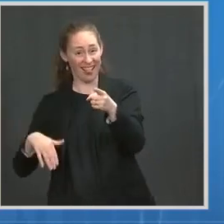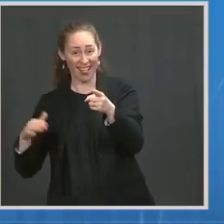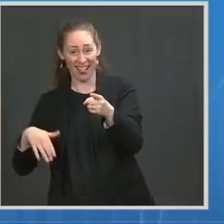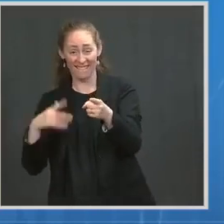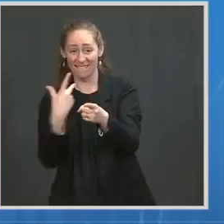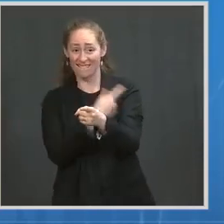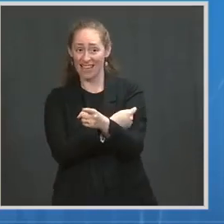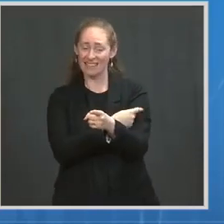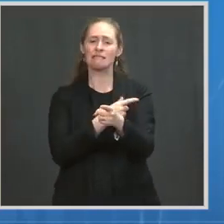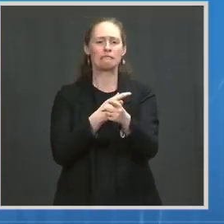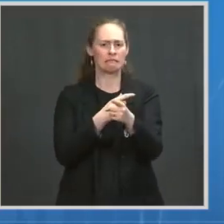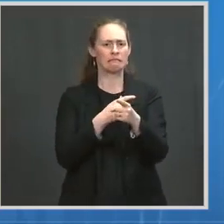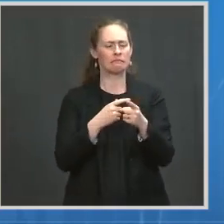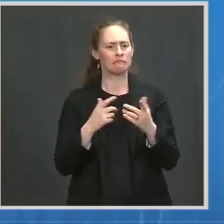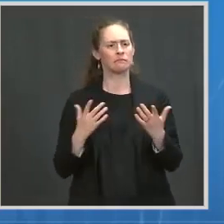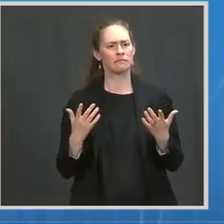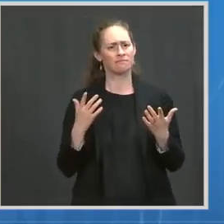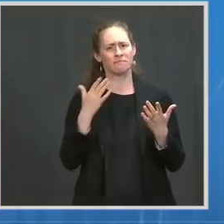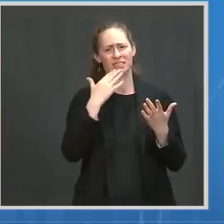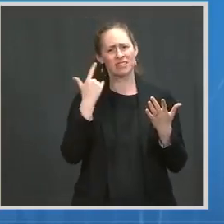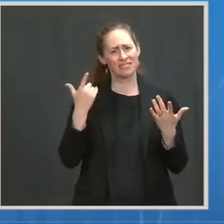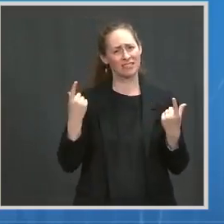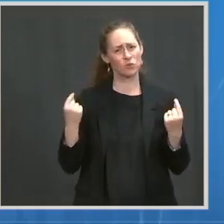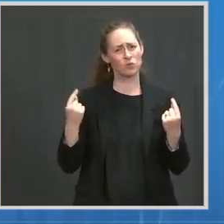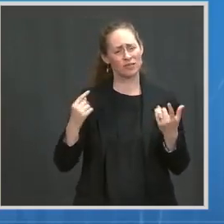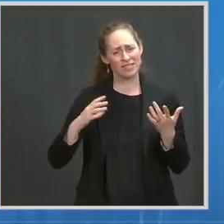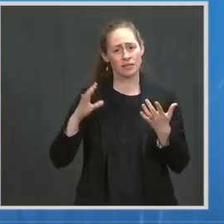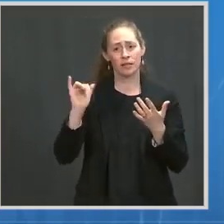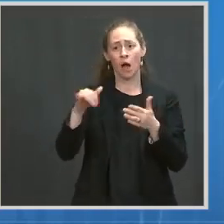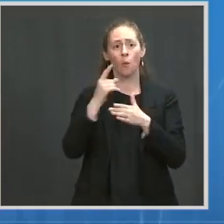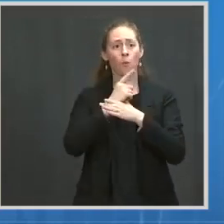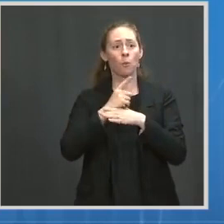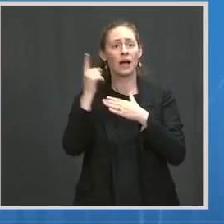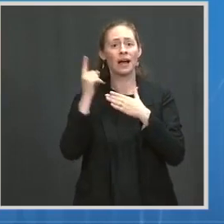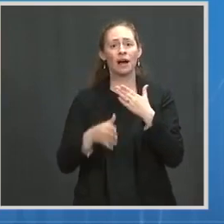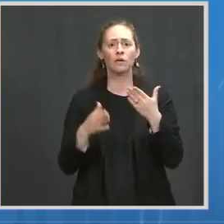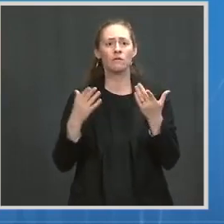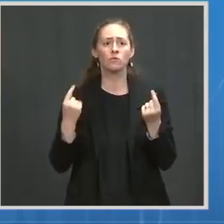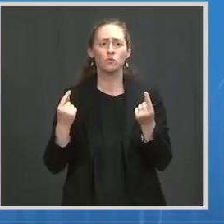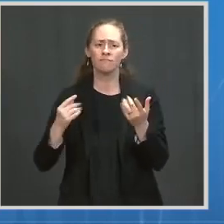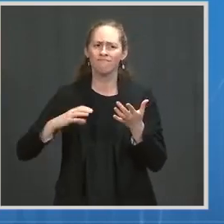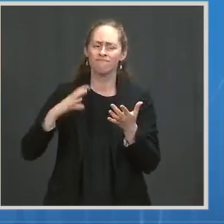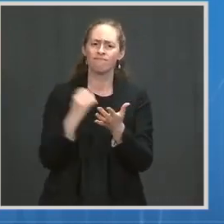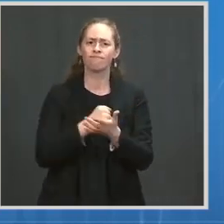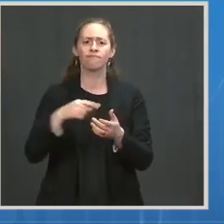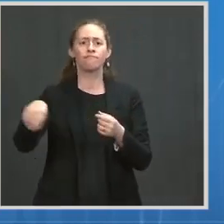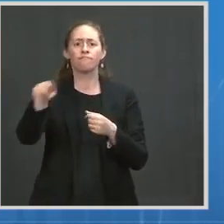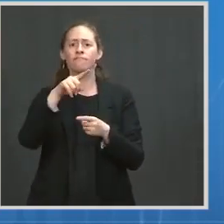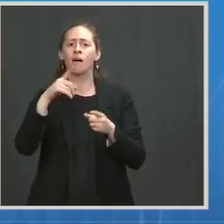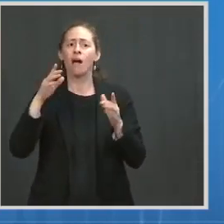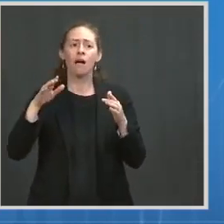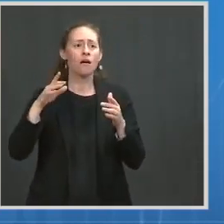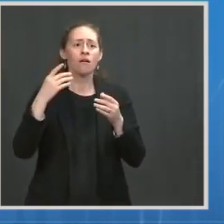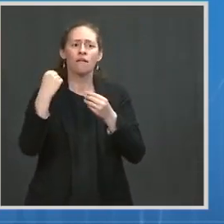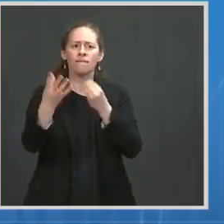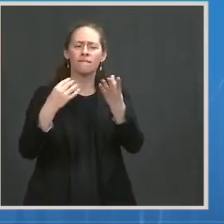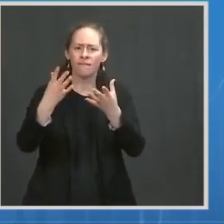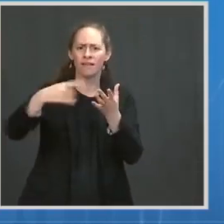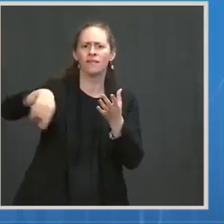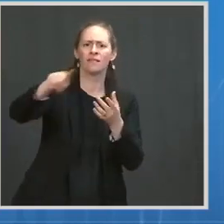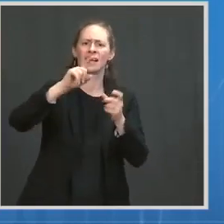you to take this holiday weekend to give yourself and your family the gift of protection by getting vaccinated.